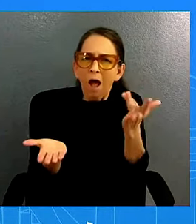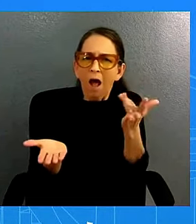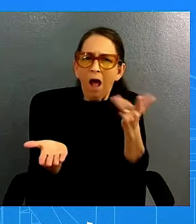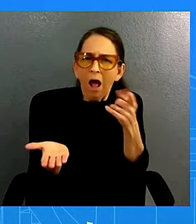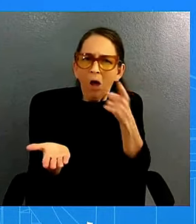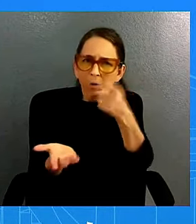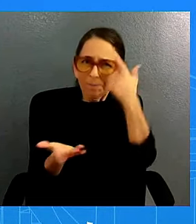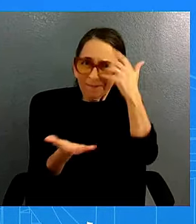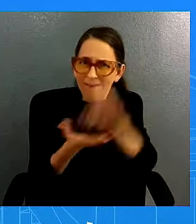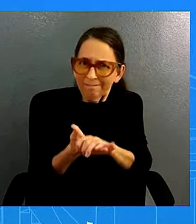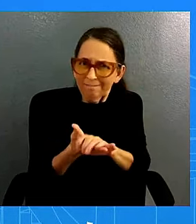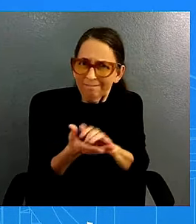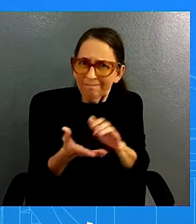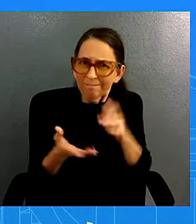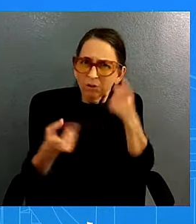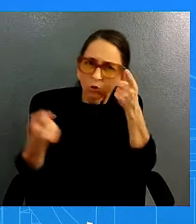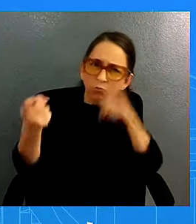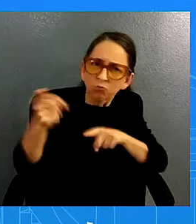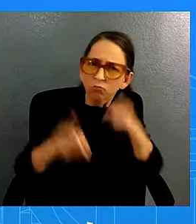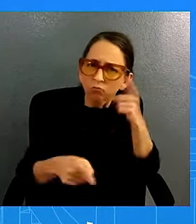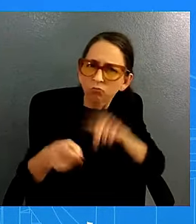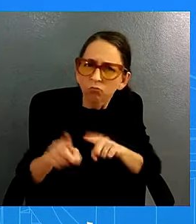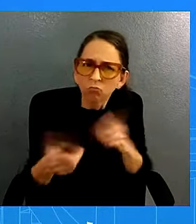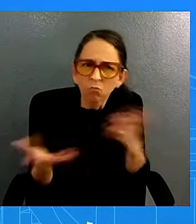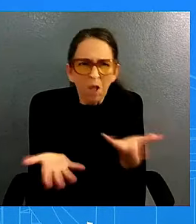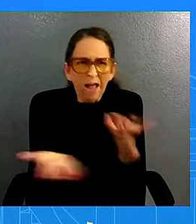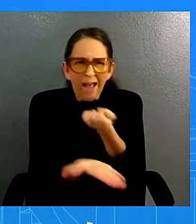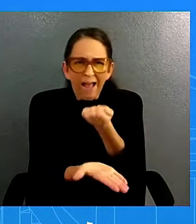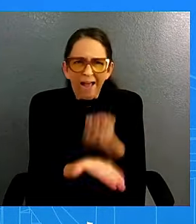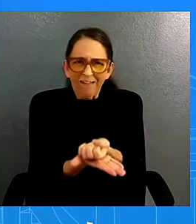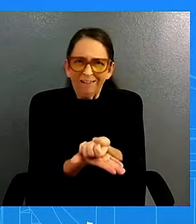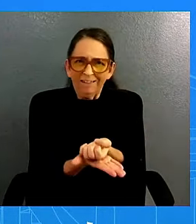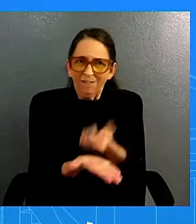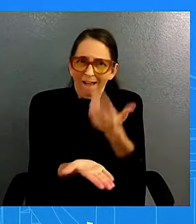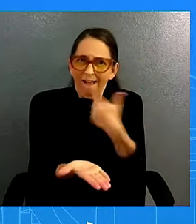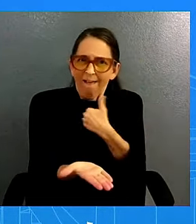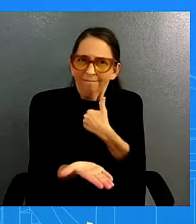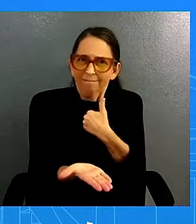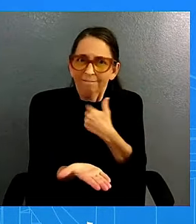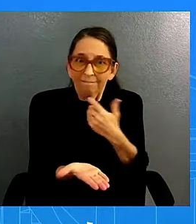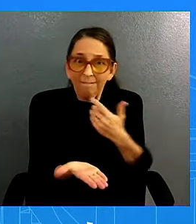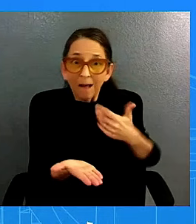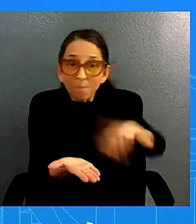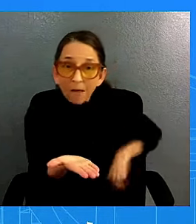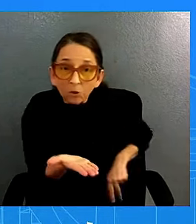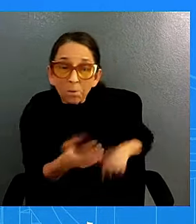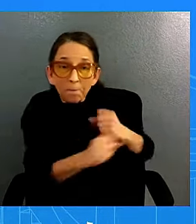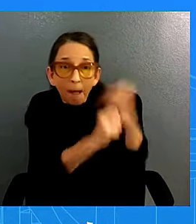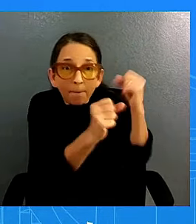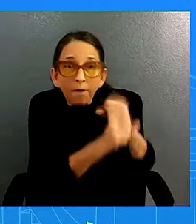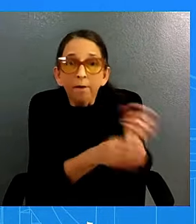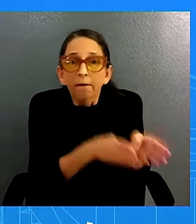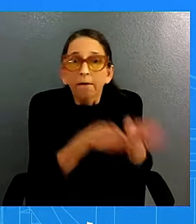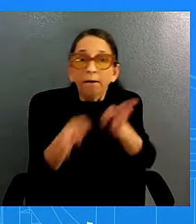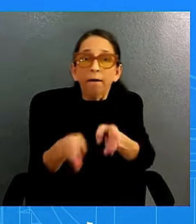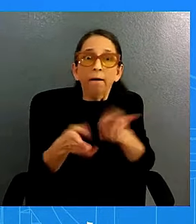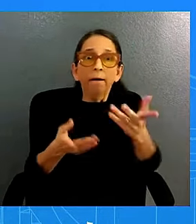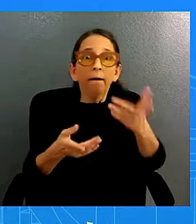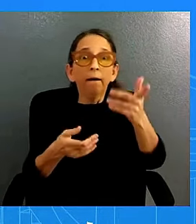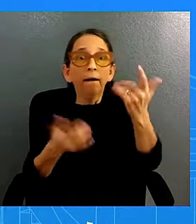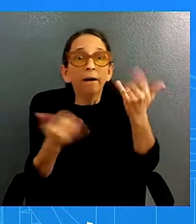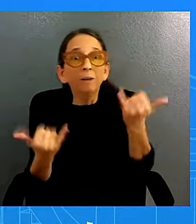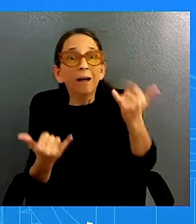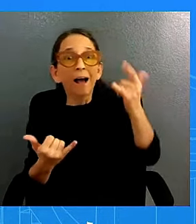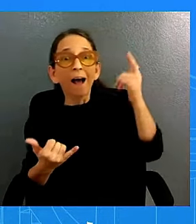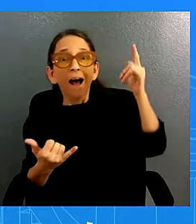that despite these you know this the pager bombings and the um you know now airstrikes today and thus rather saying it's a declaration of